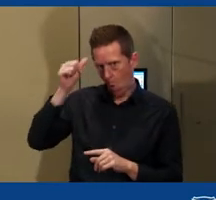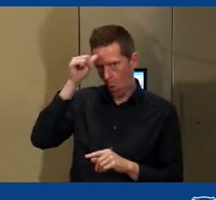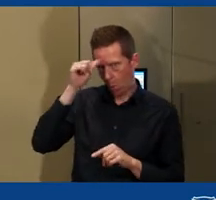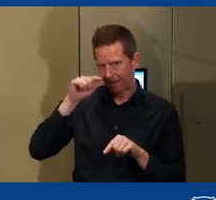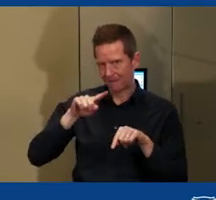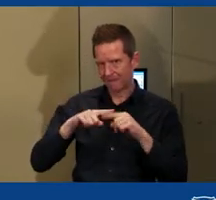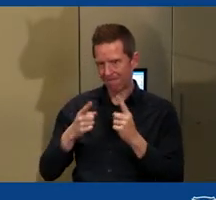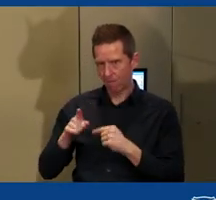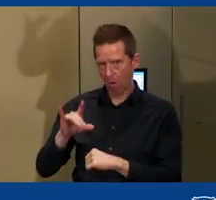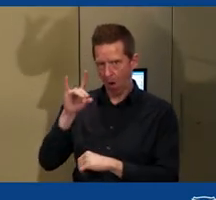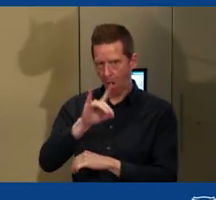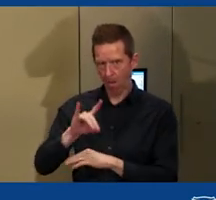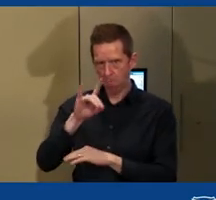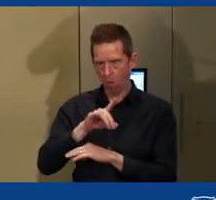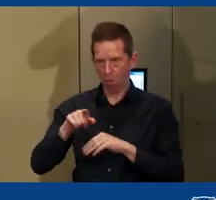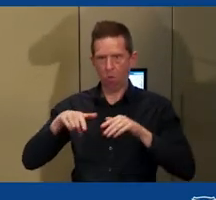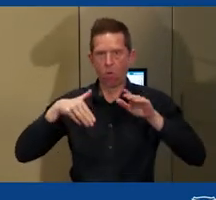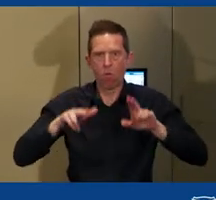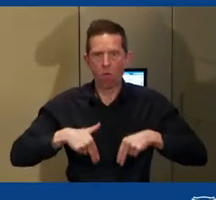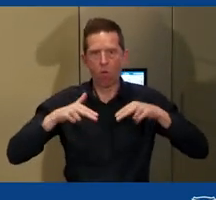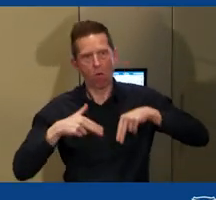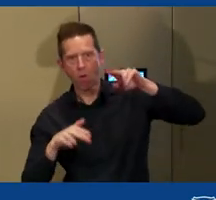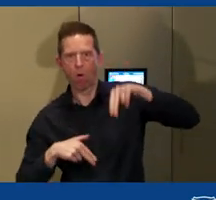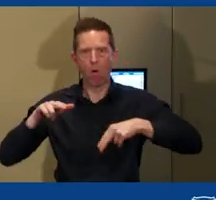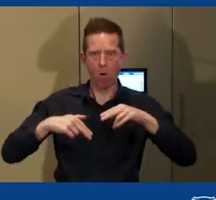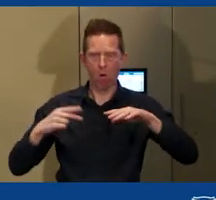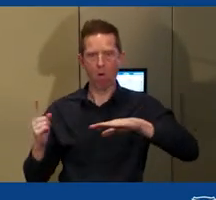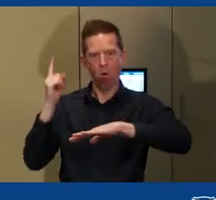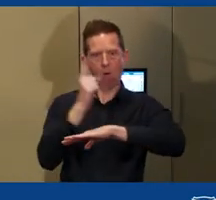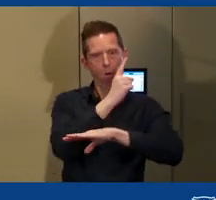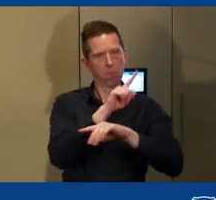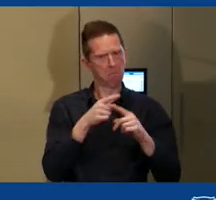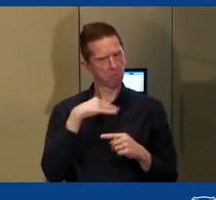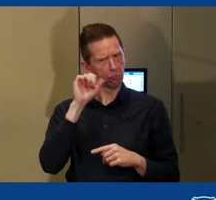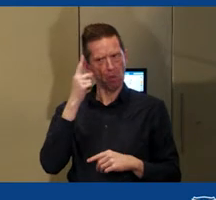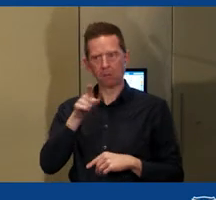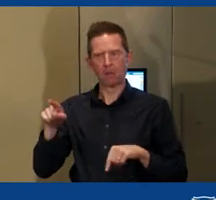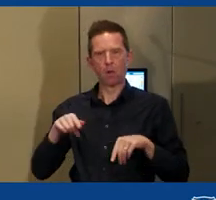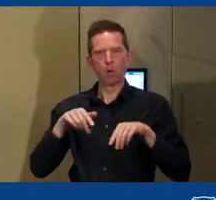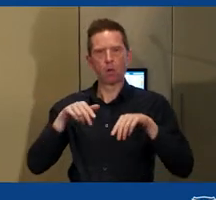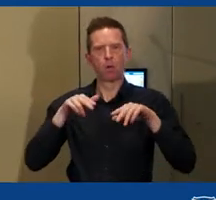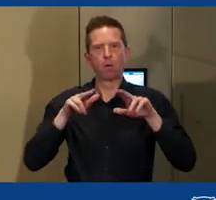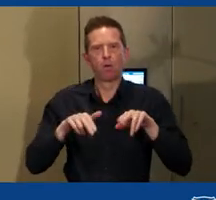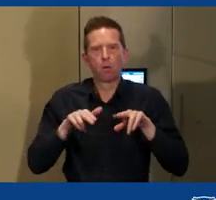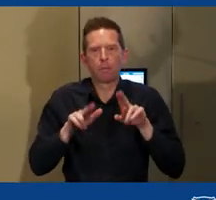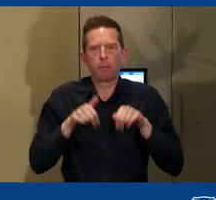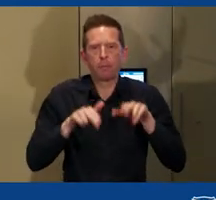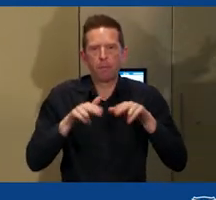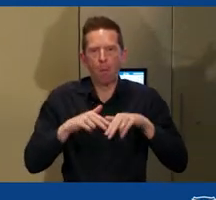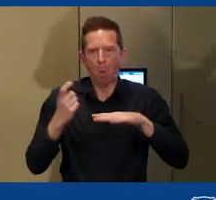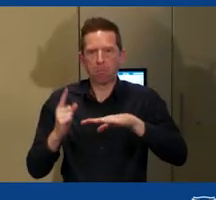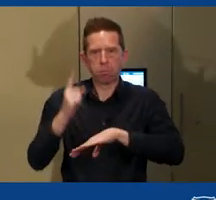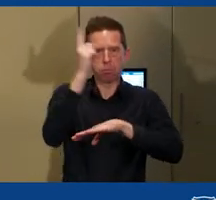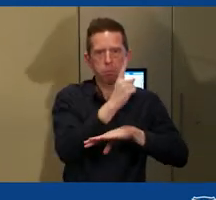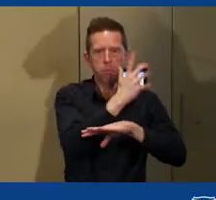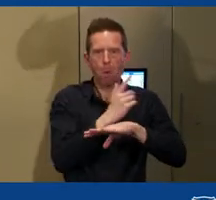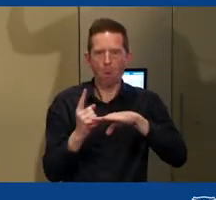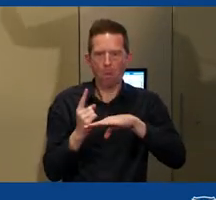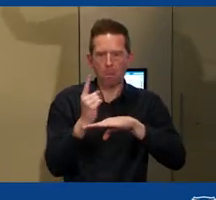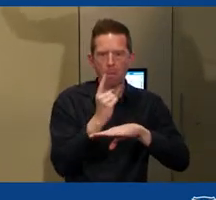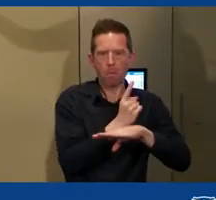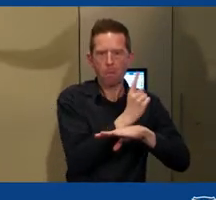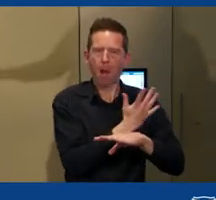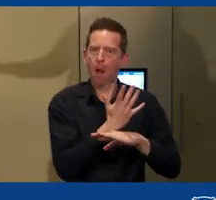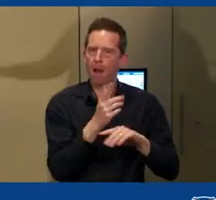animals move in different ways. I wouldn't even realise they moved in different ways. So, I wouldn't even begin to know which verb to use. So,